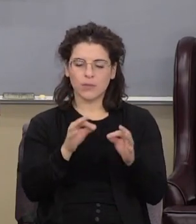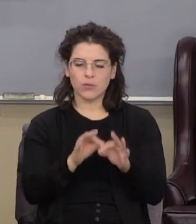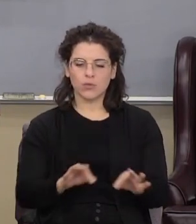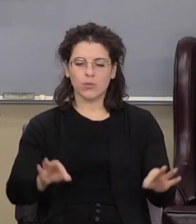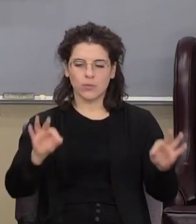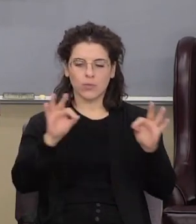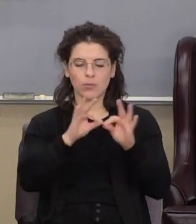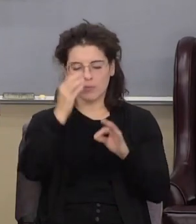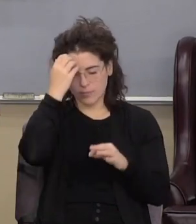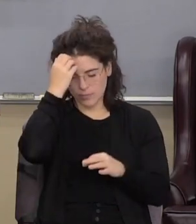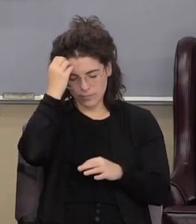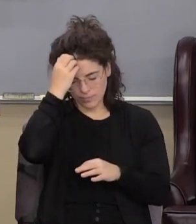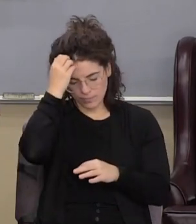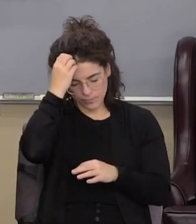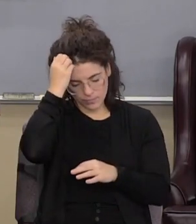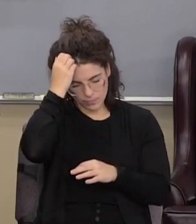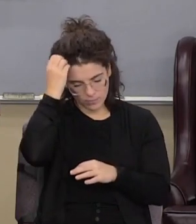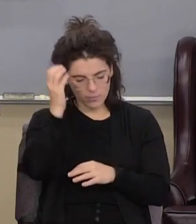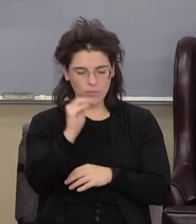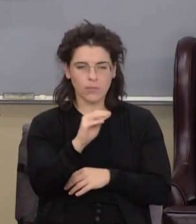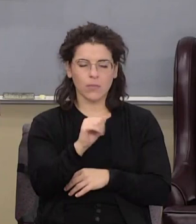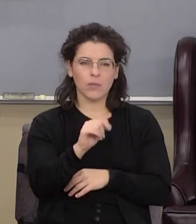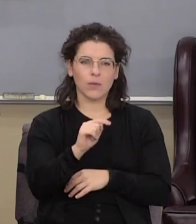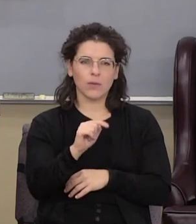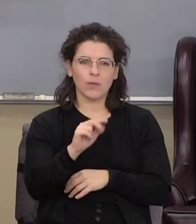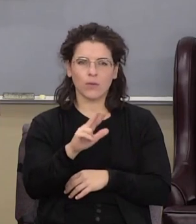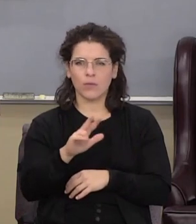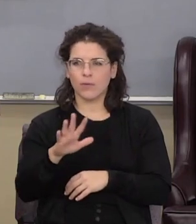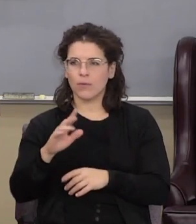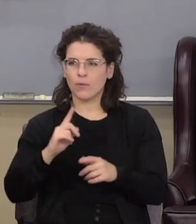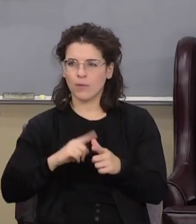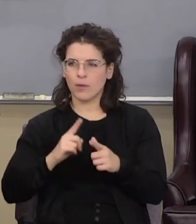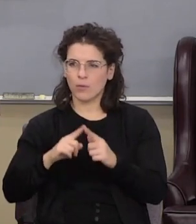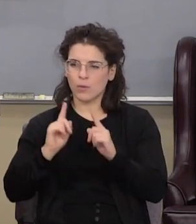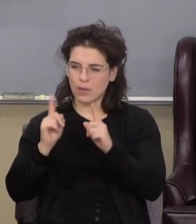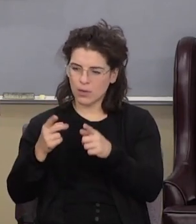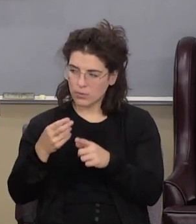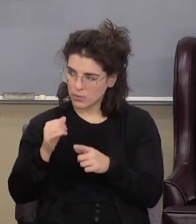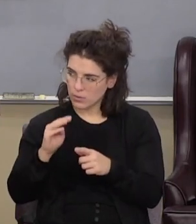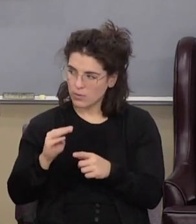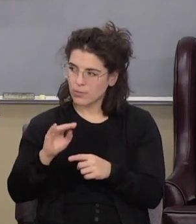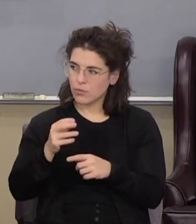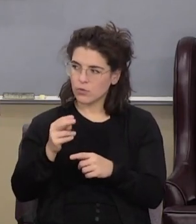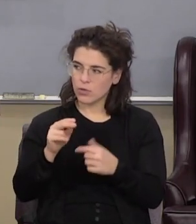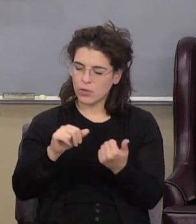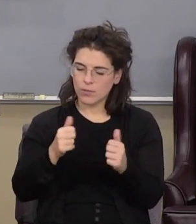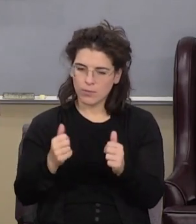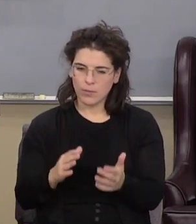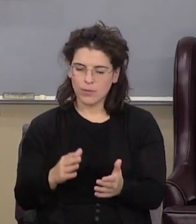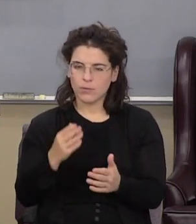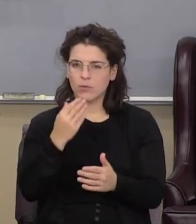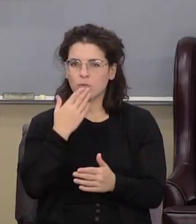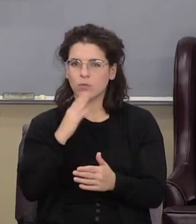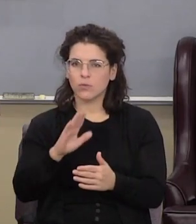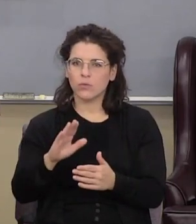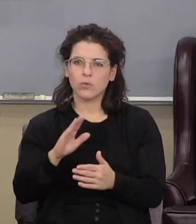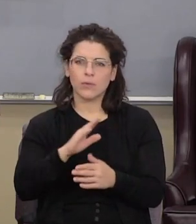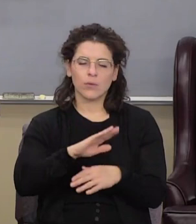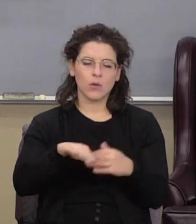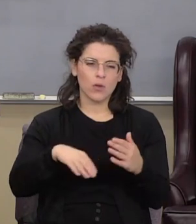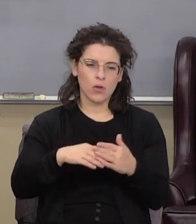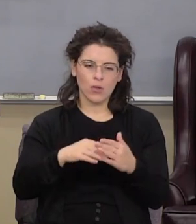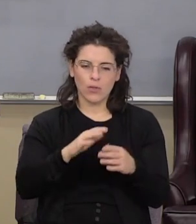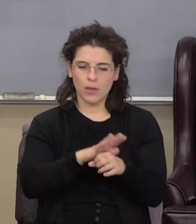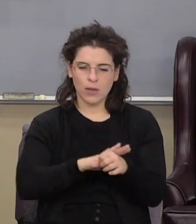Matthew chapter 3 verse number 5 then went out to him to John the Baptist Jerusalem and all Judea and all the region around about